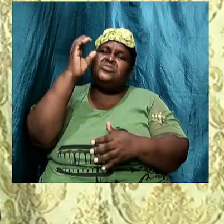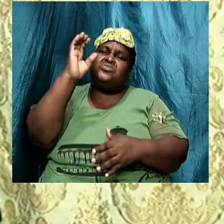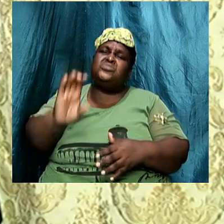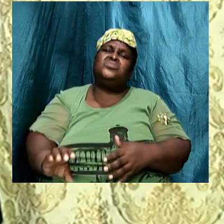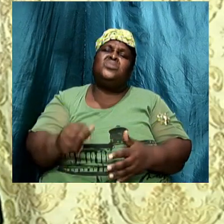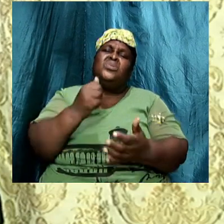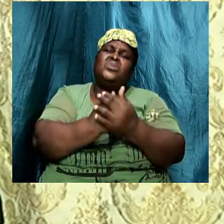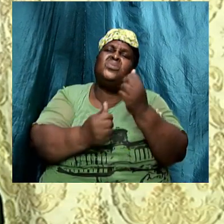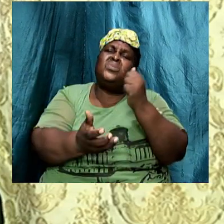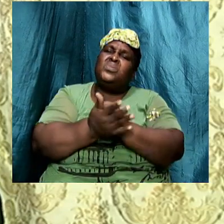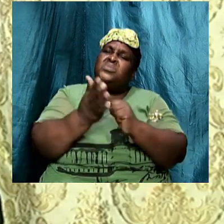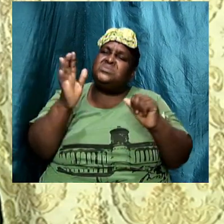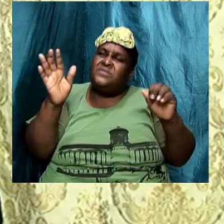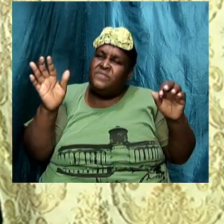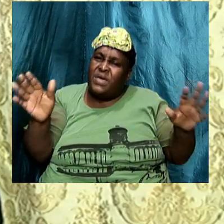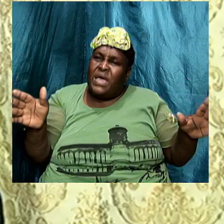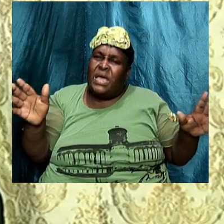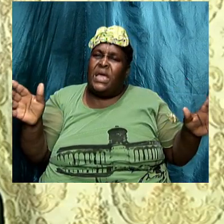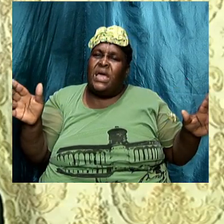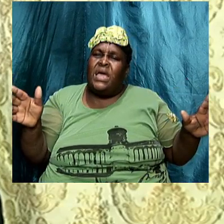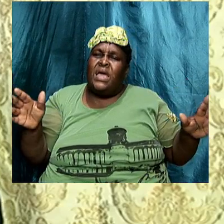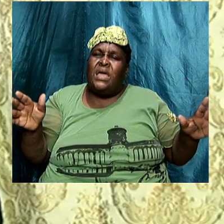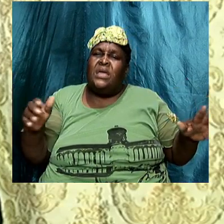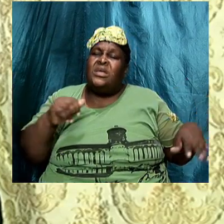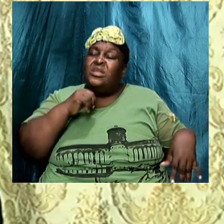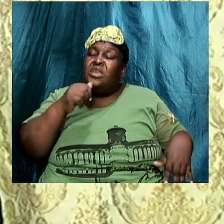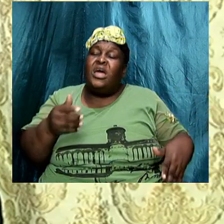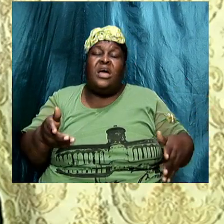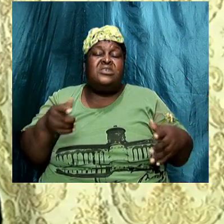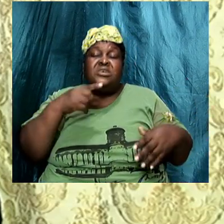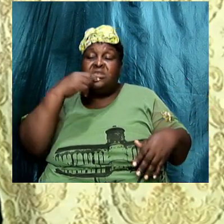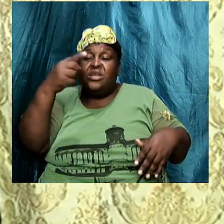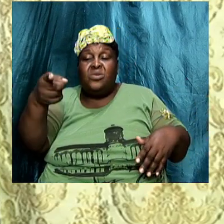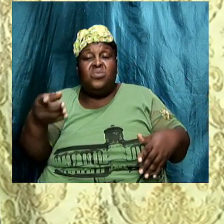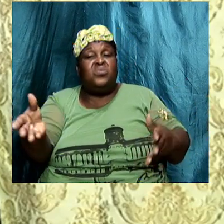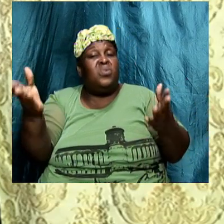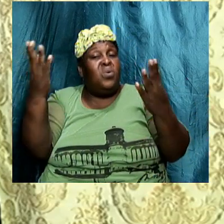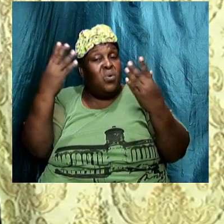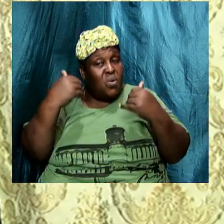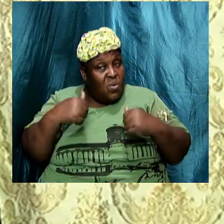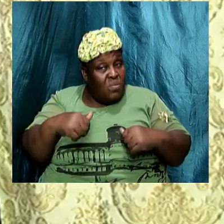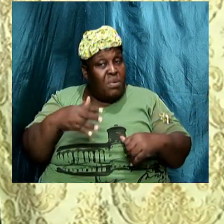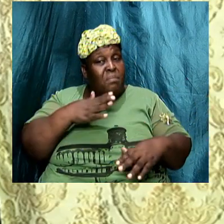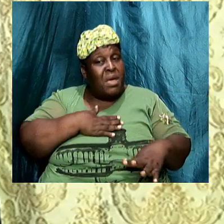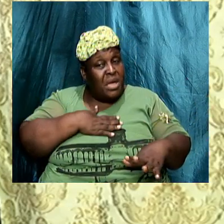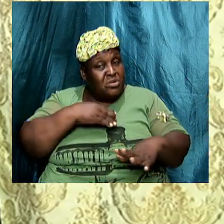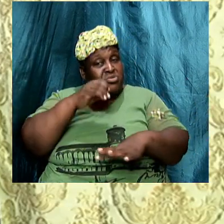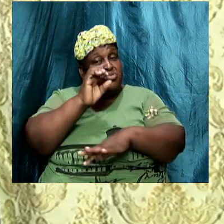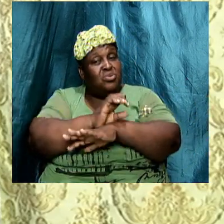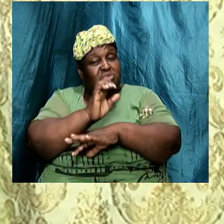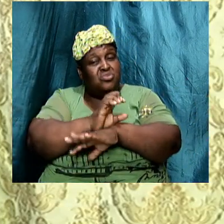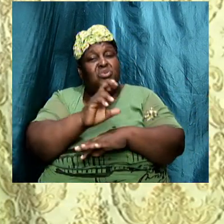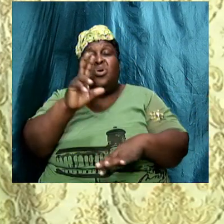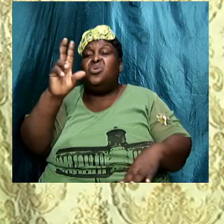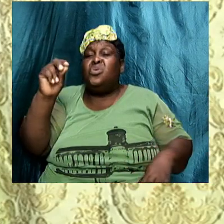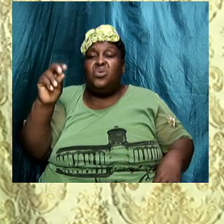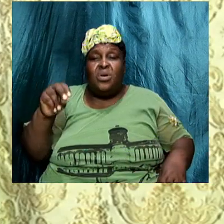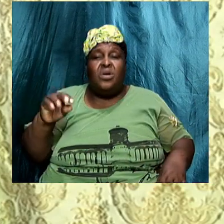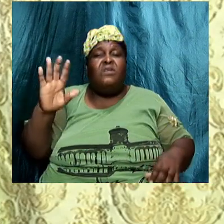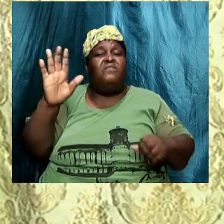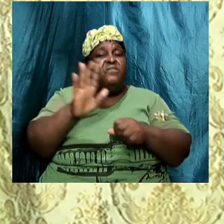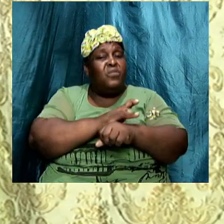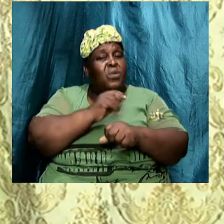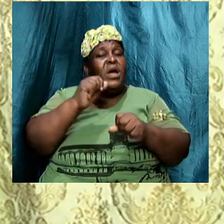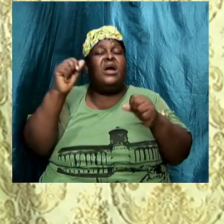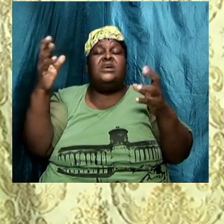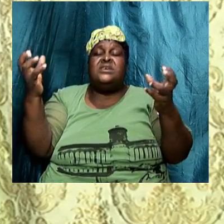to come to my church Amen Because we're full of power And we're full of sign And we're full of wonder No We come and we